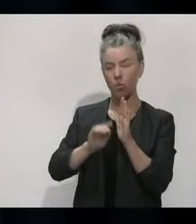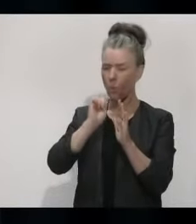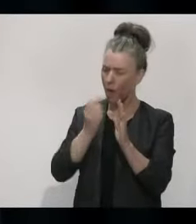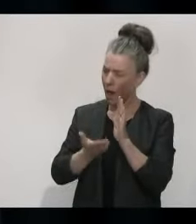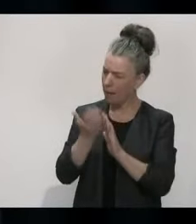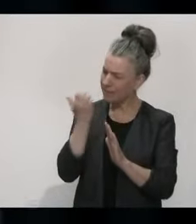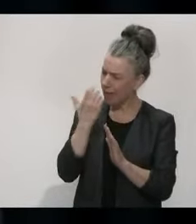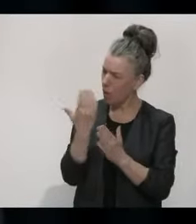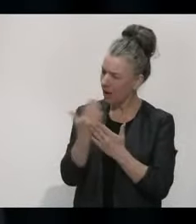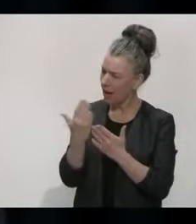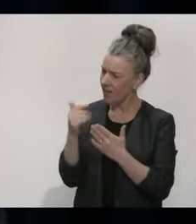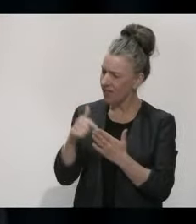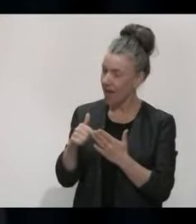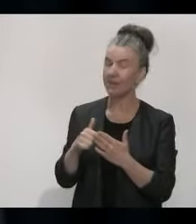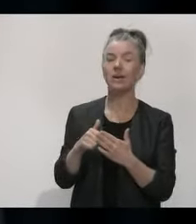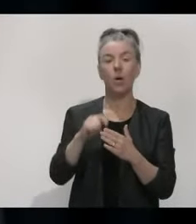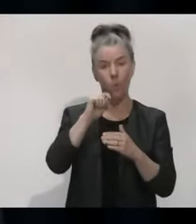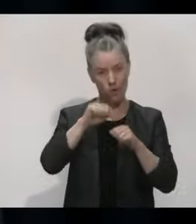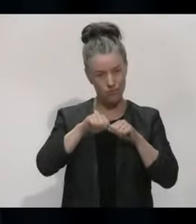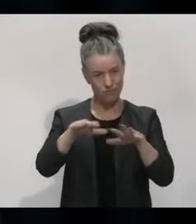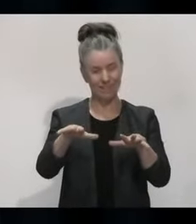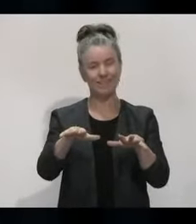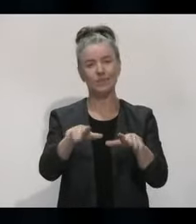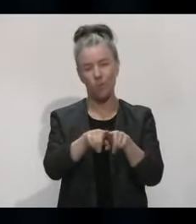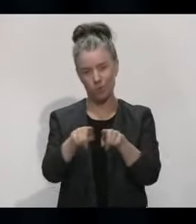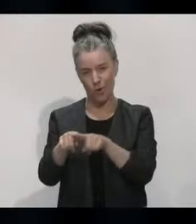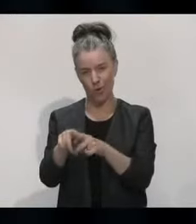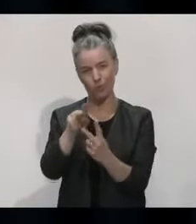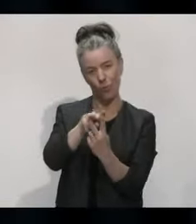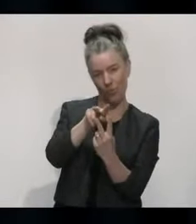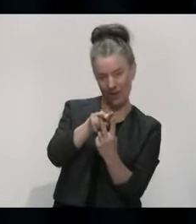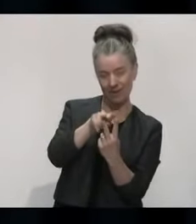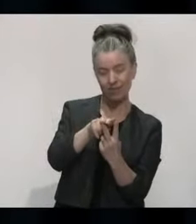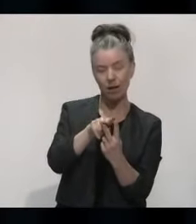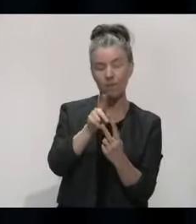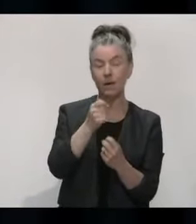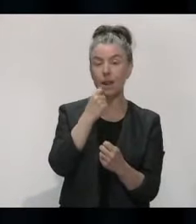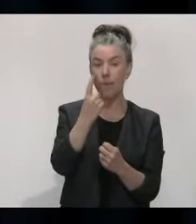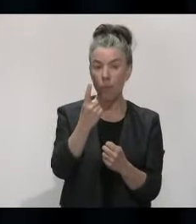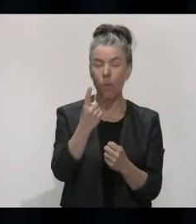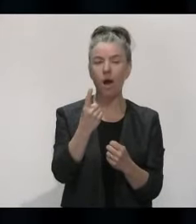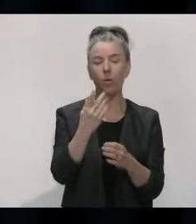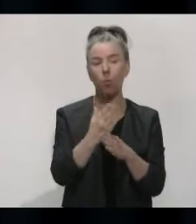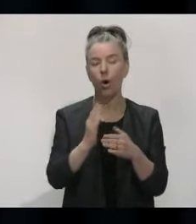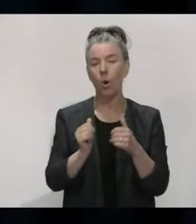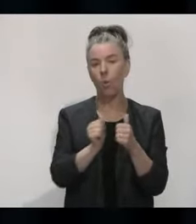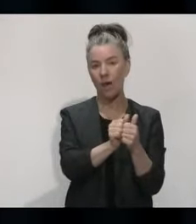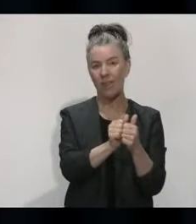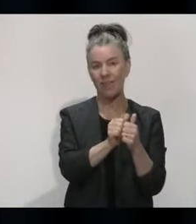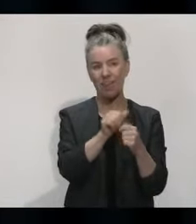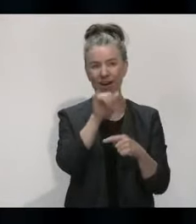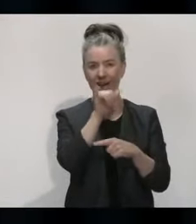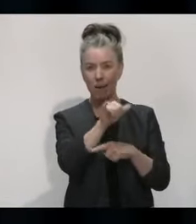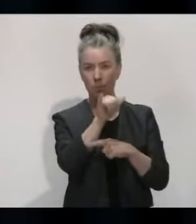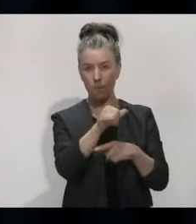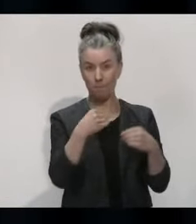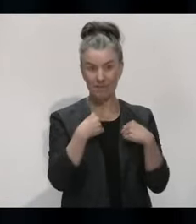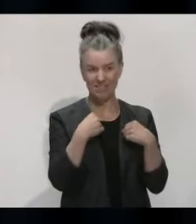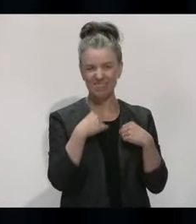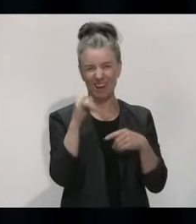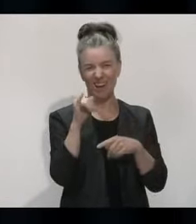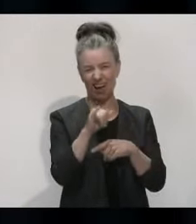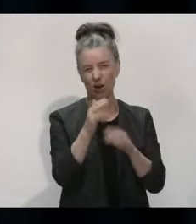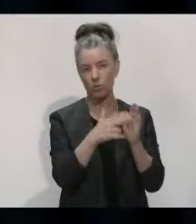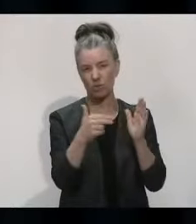or clarified. Yeah, they'll be released this week as well. The key issue there is we've been talking through and working with the airlines around the